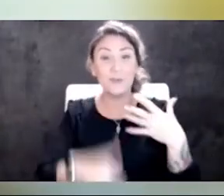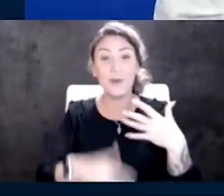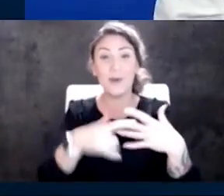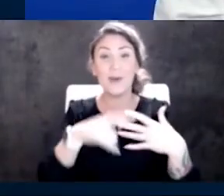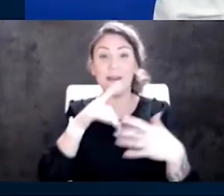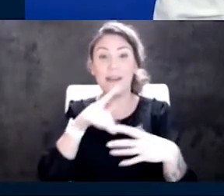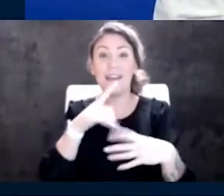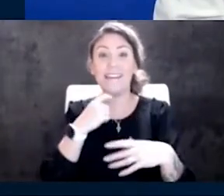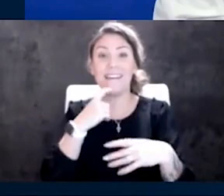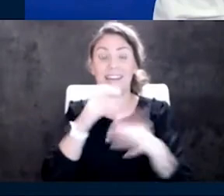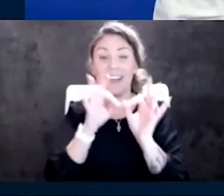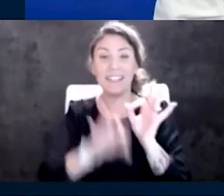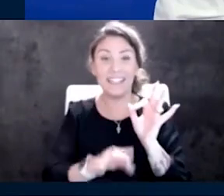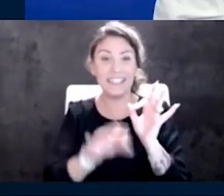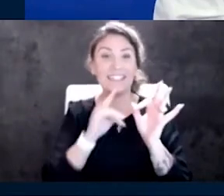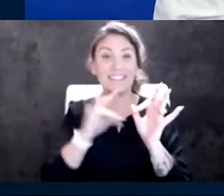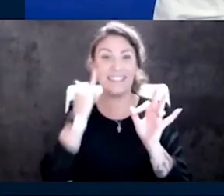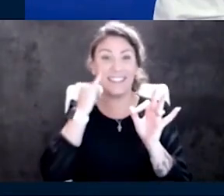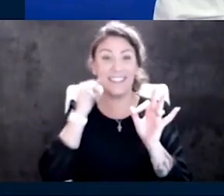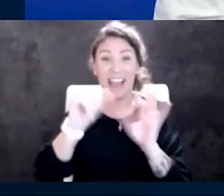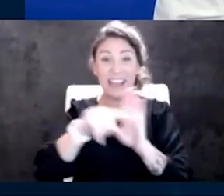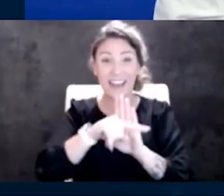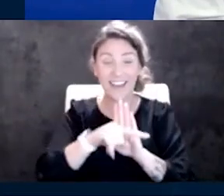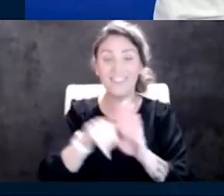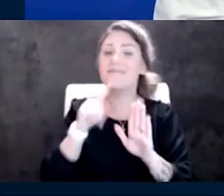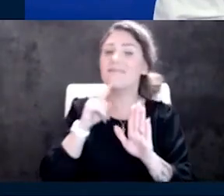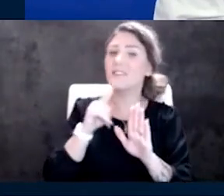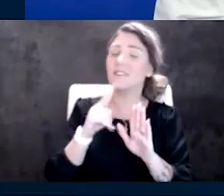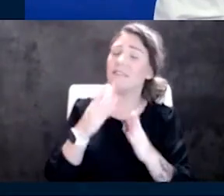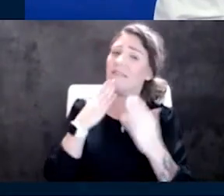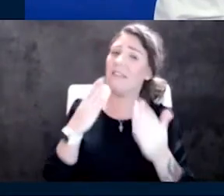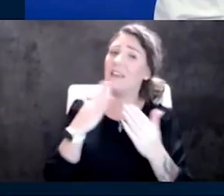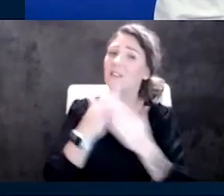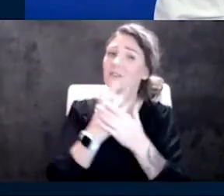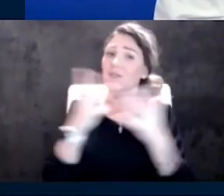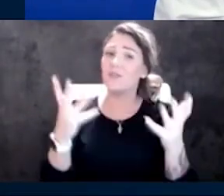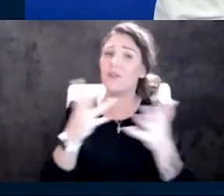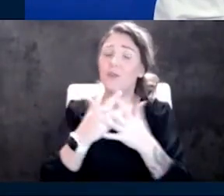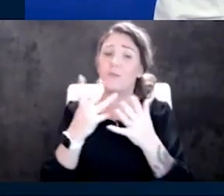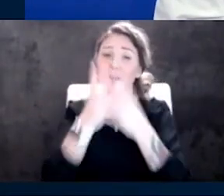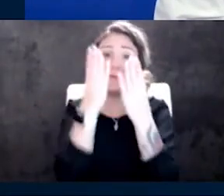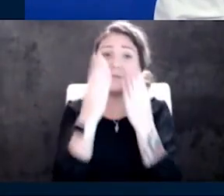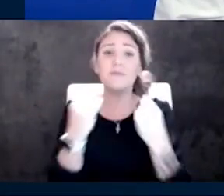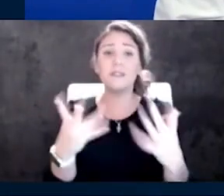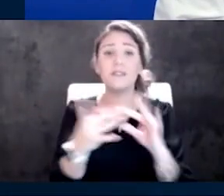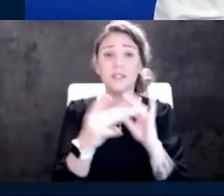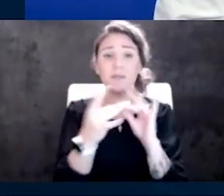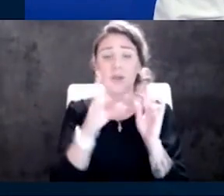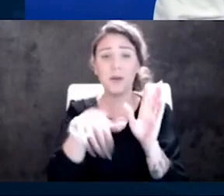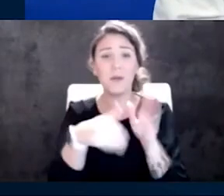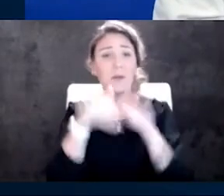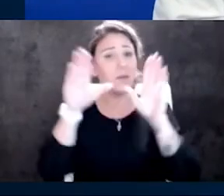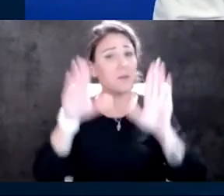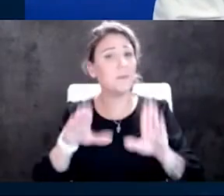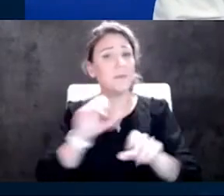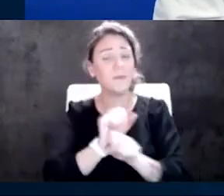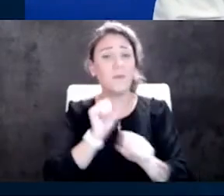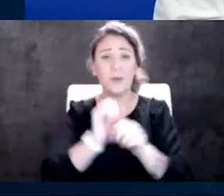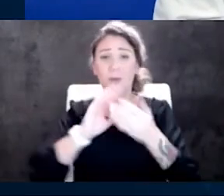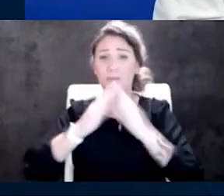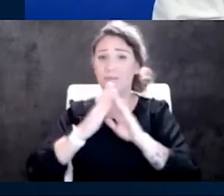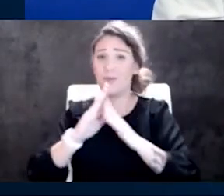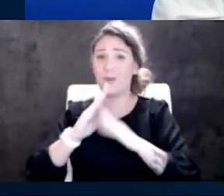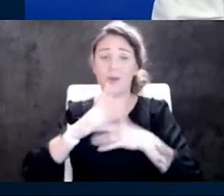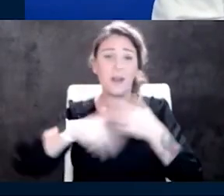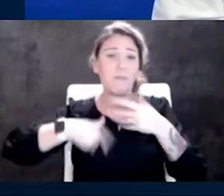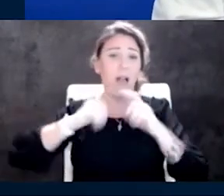Okay. Well, I'll try and be by next week. And I just want to say thanks again for giving the message and thanks for all the great work the community blood bank does. I don't know how people,